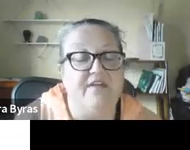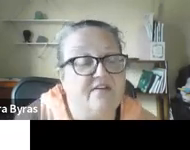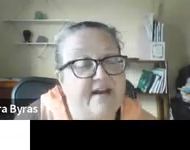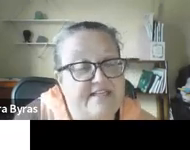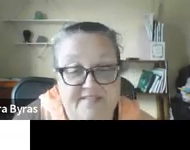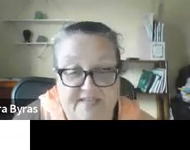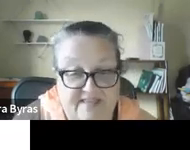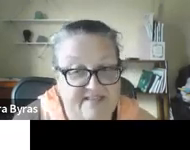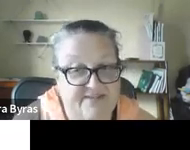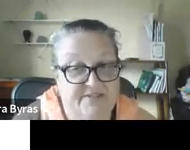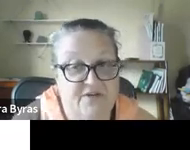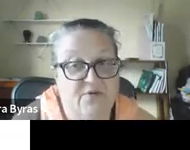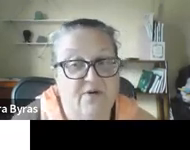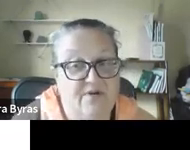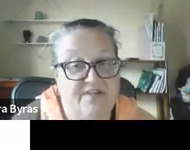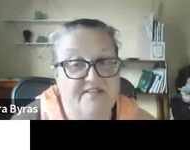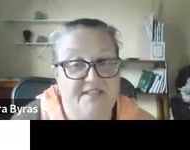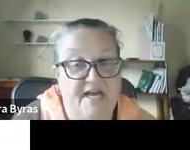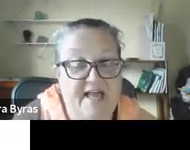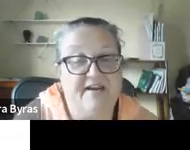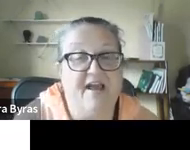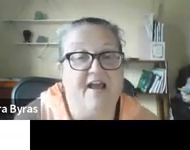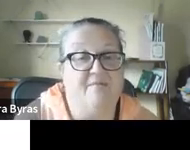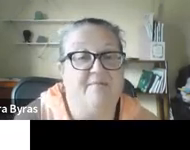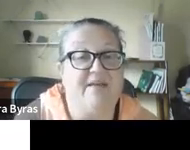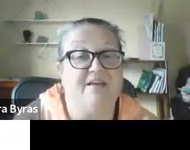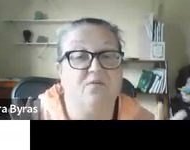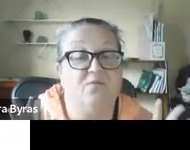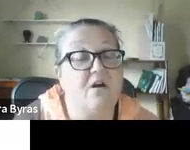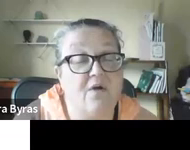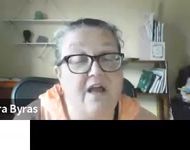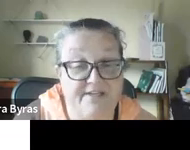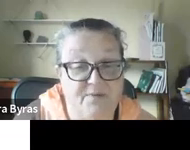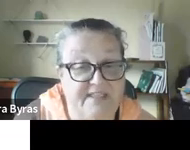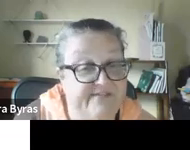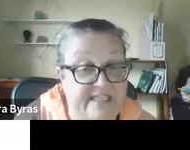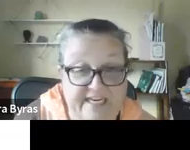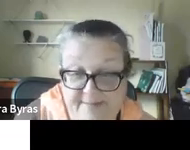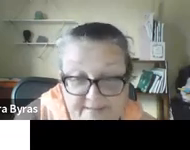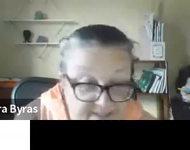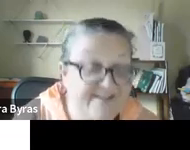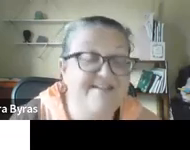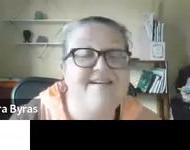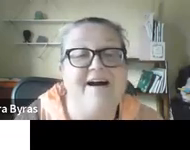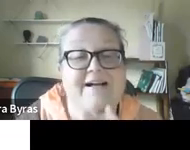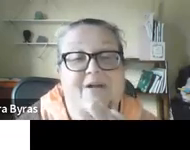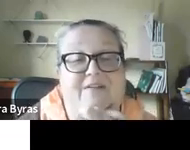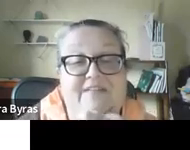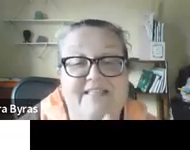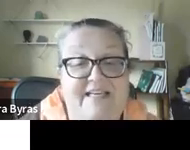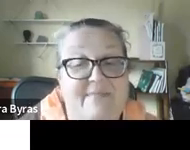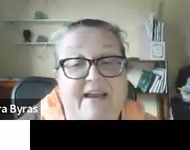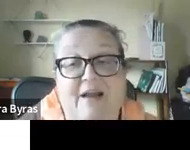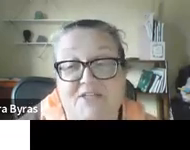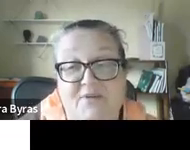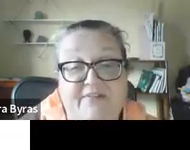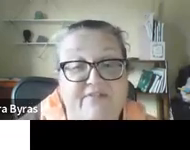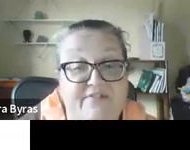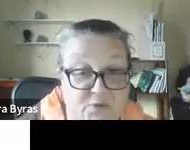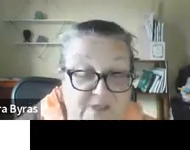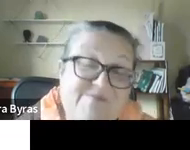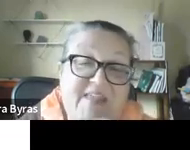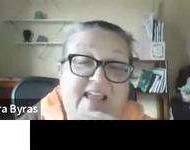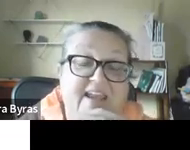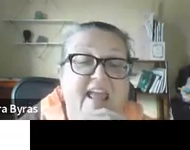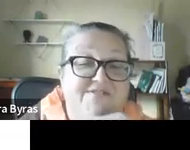I know that you guys have seen this, those of you who are with us a lot, but you know how much we love alignment on this team and how much